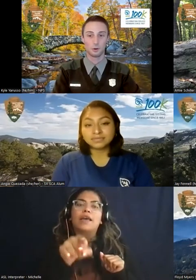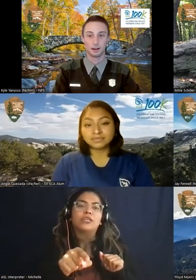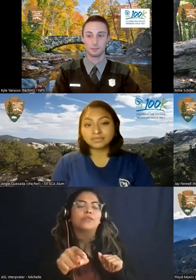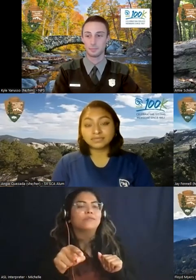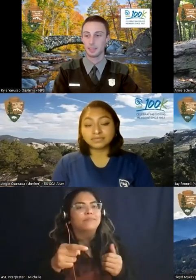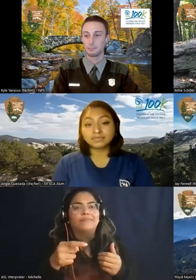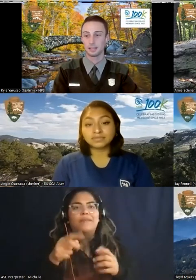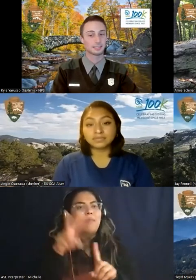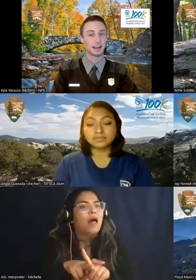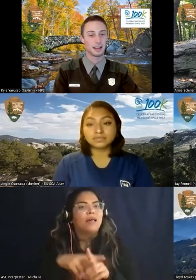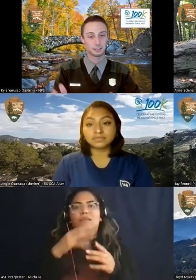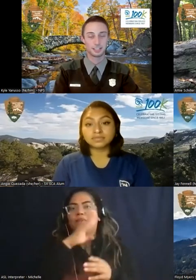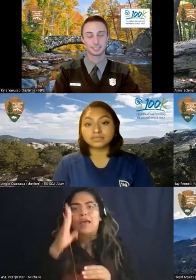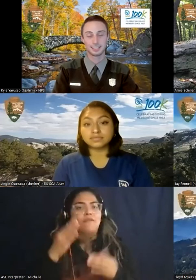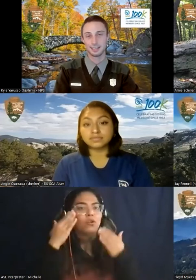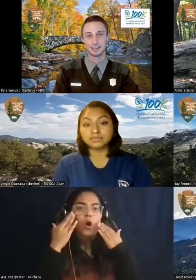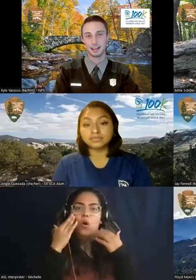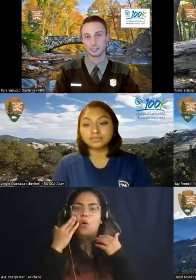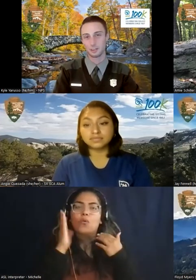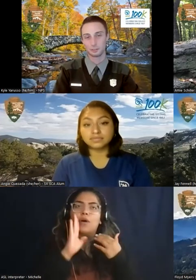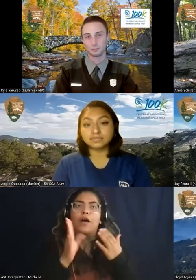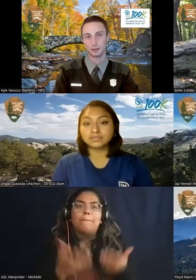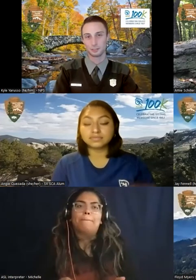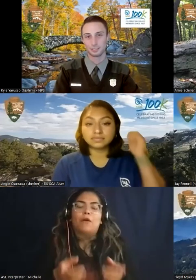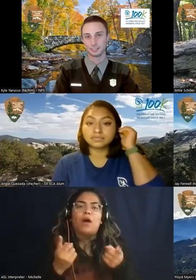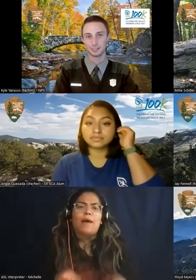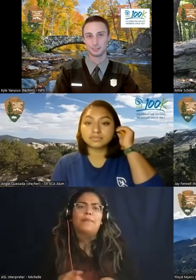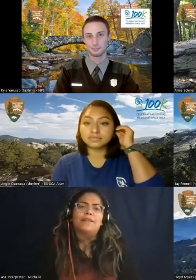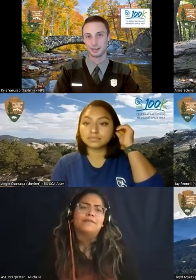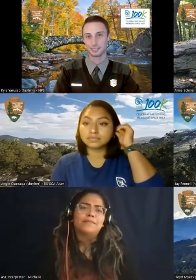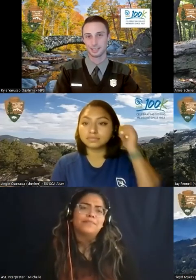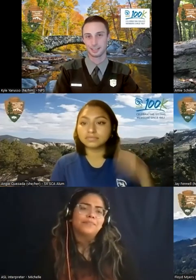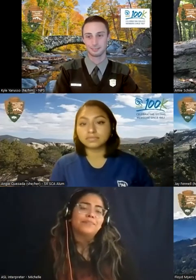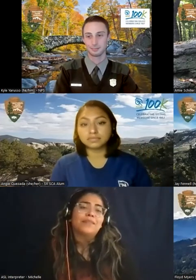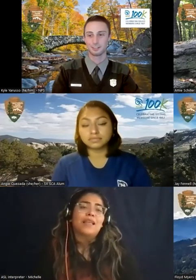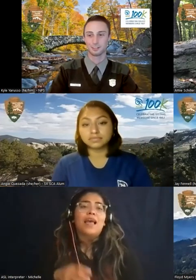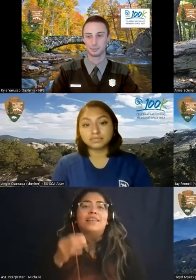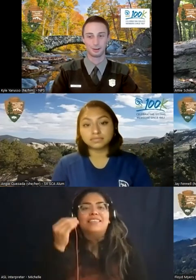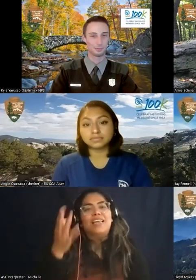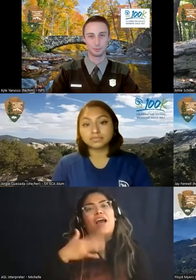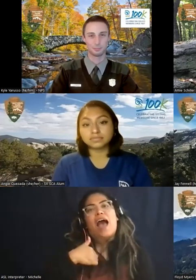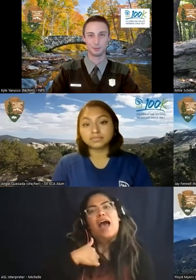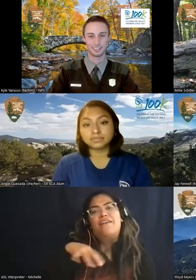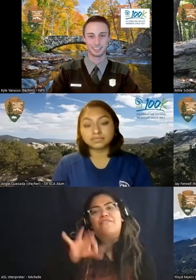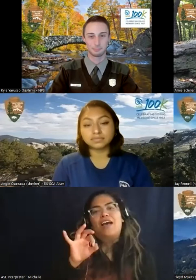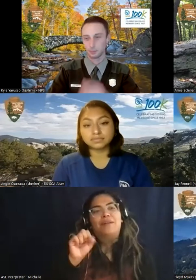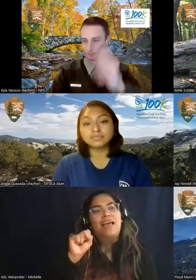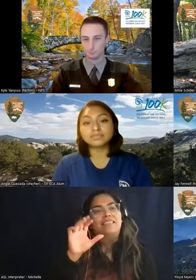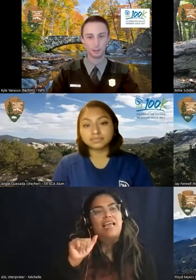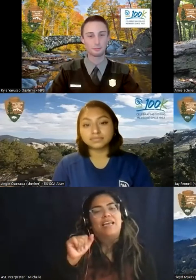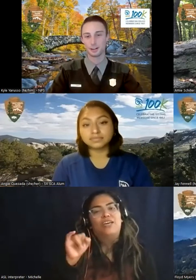never know um but yes i actually like i said i actually also found my sca internship honorable to board